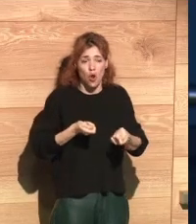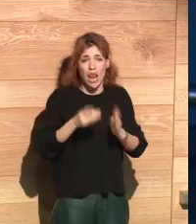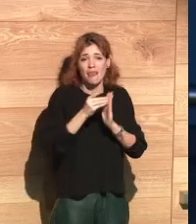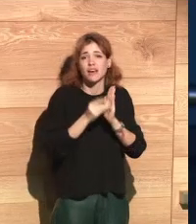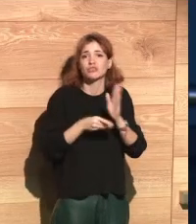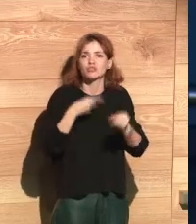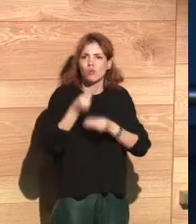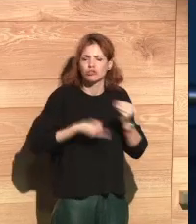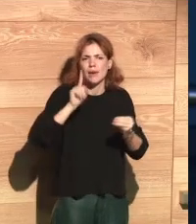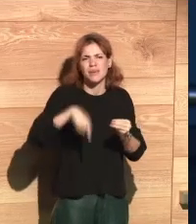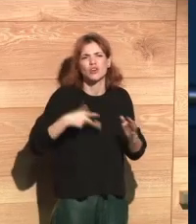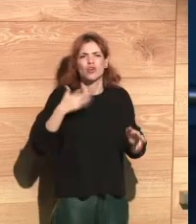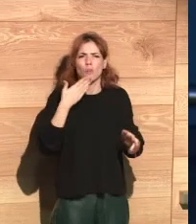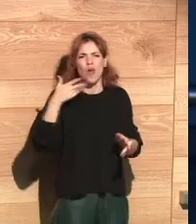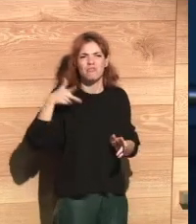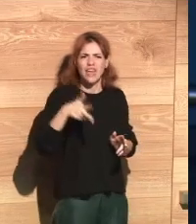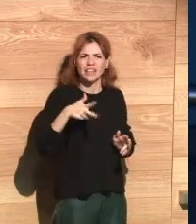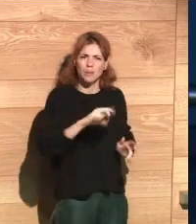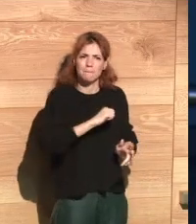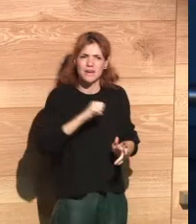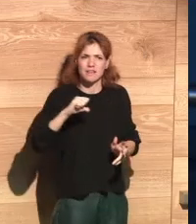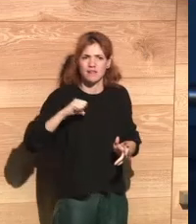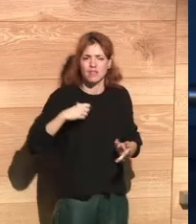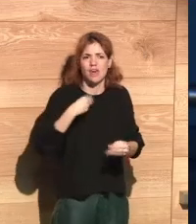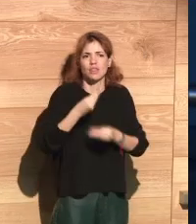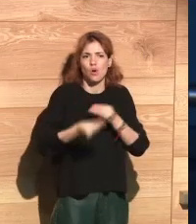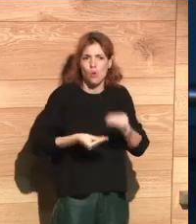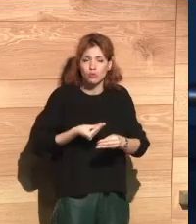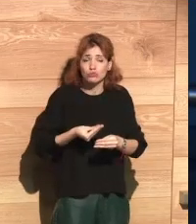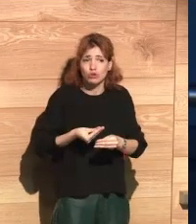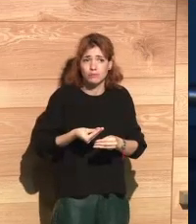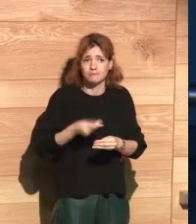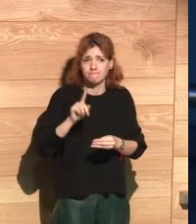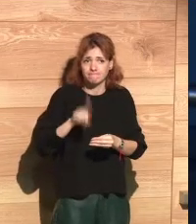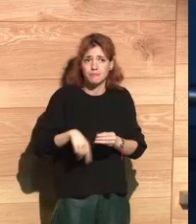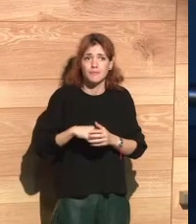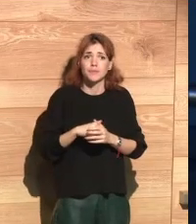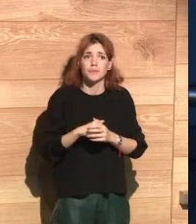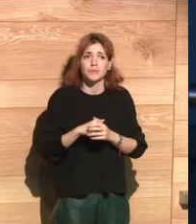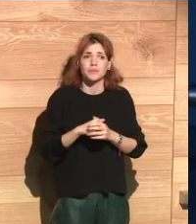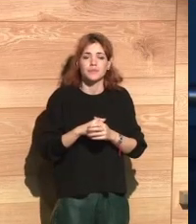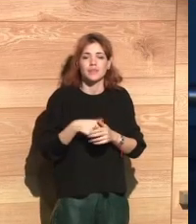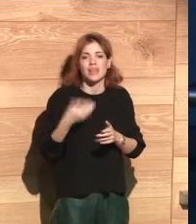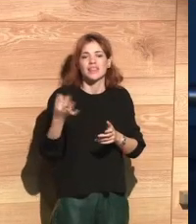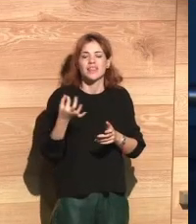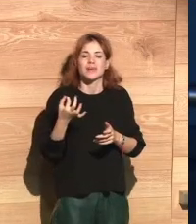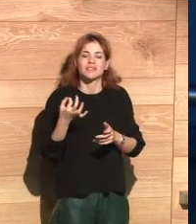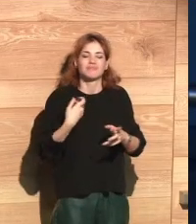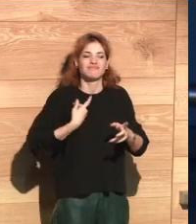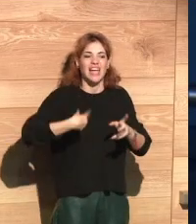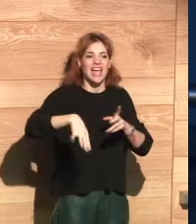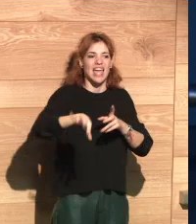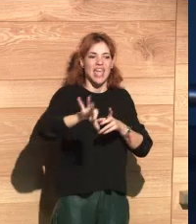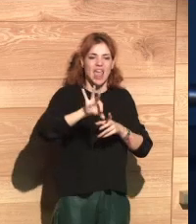their data. They need to have the right to determine their level of safety and the use we make of